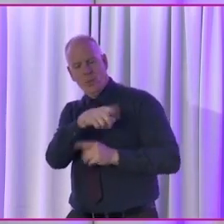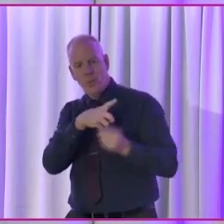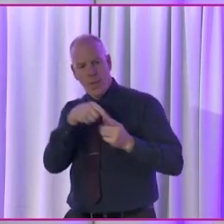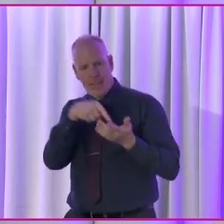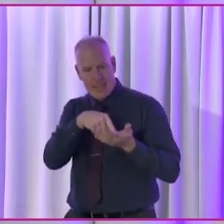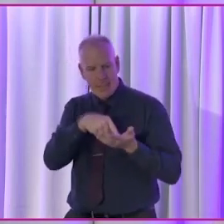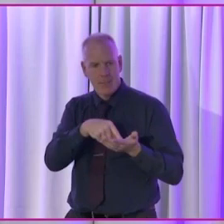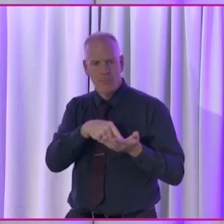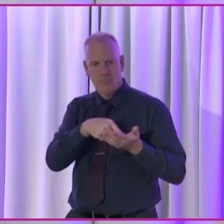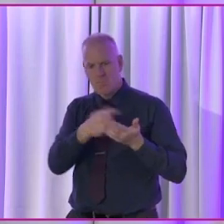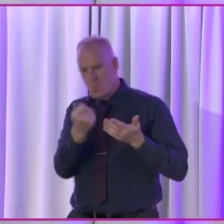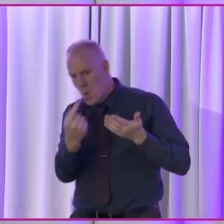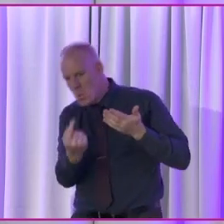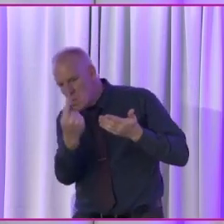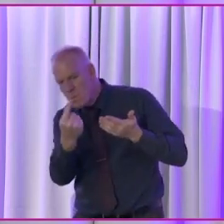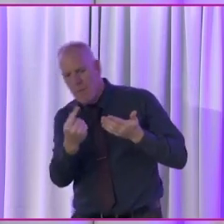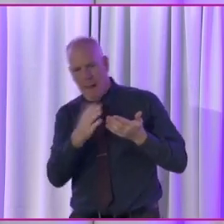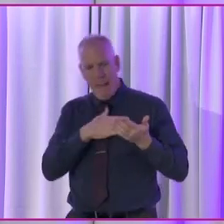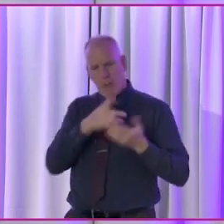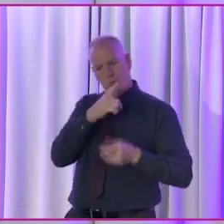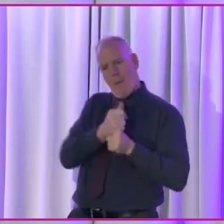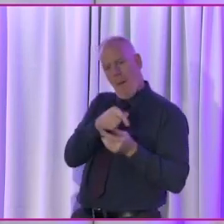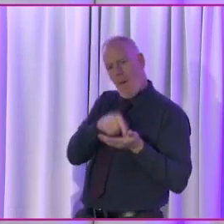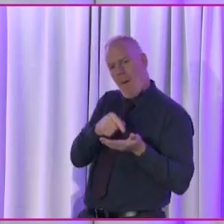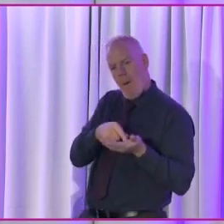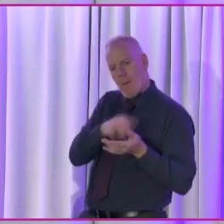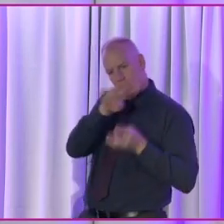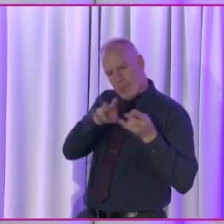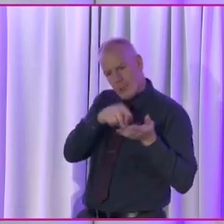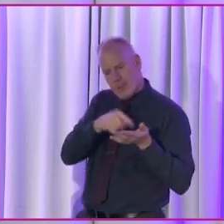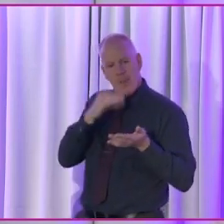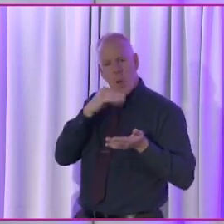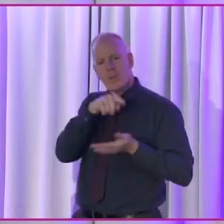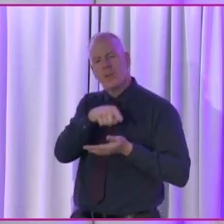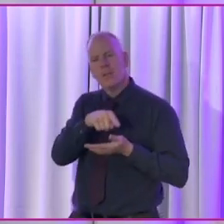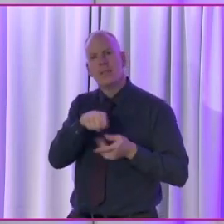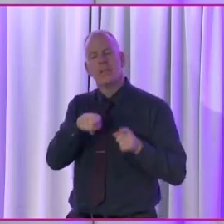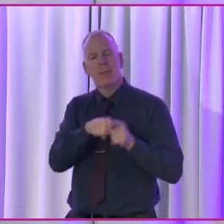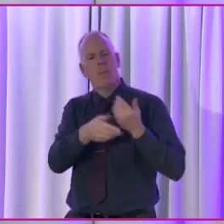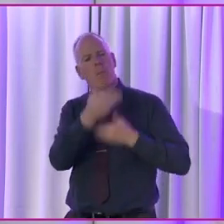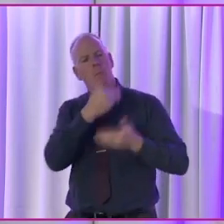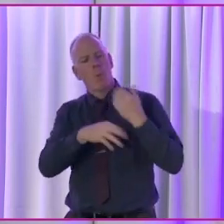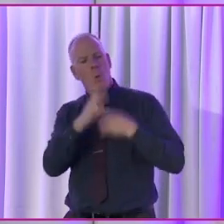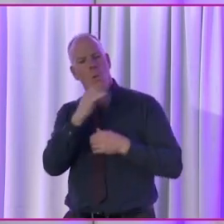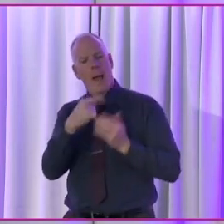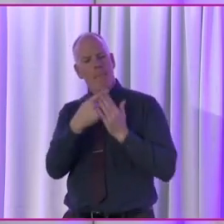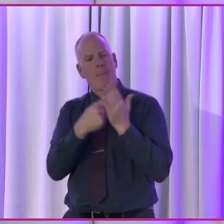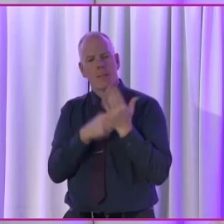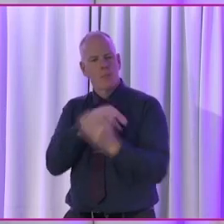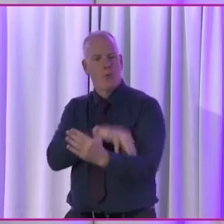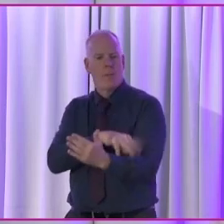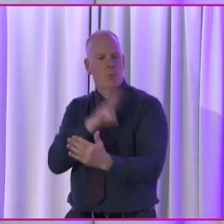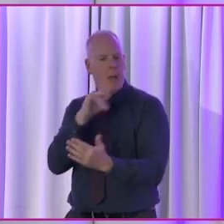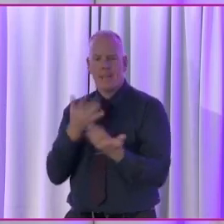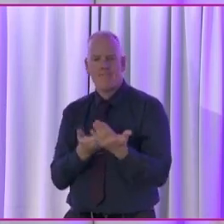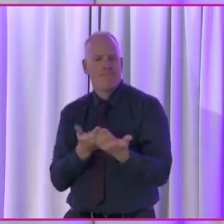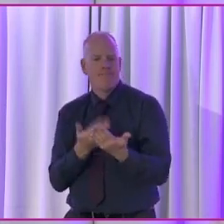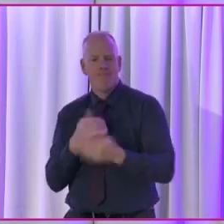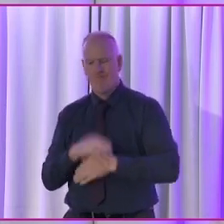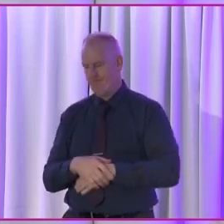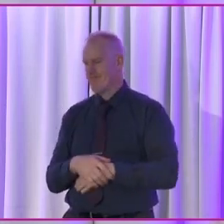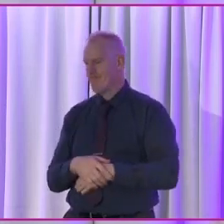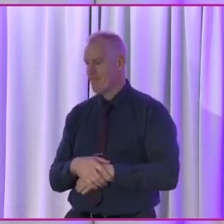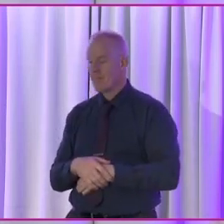there, what was coming up, what they would like to see come up, you know, what they felt was important. But they would also talk about wider policy issues as well. So, you know, I